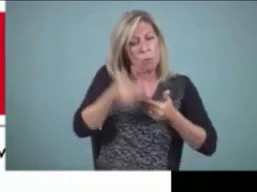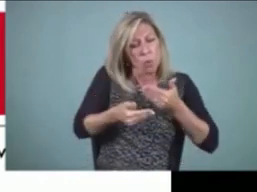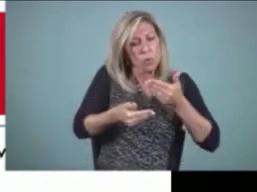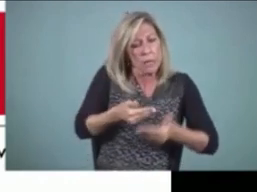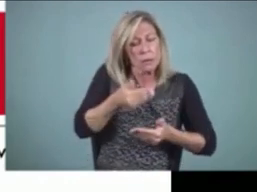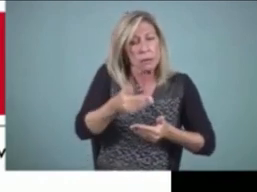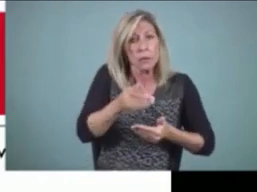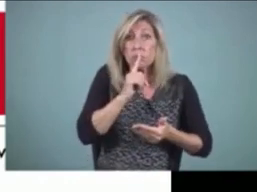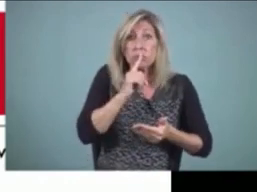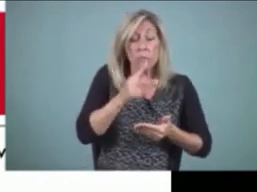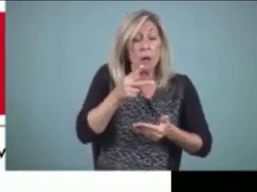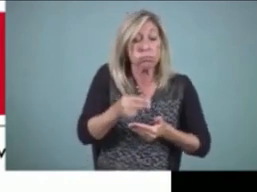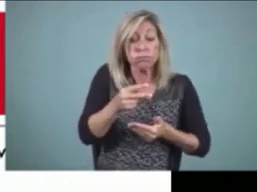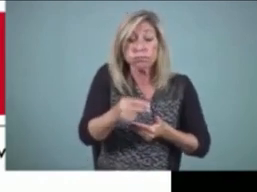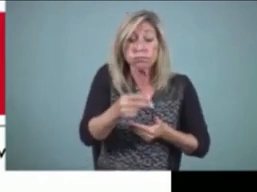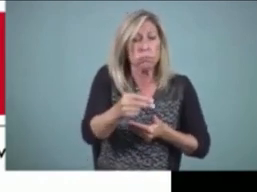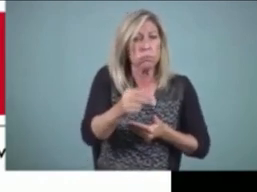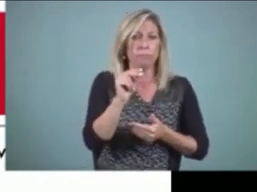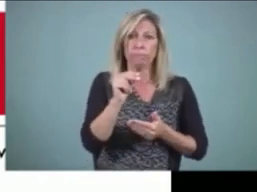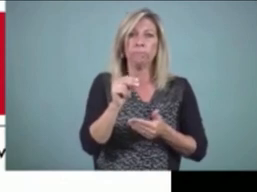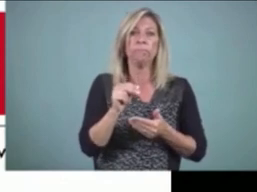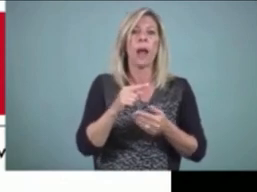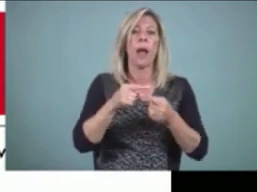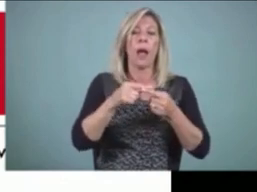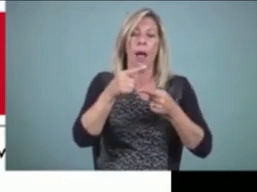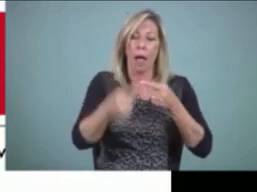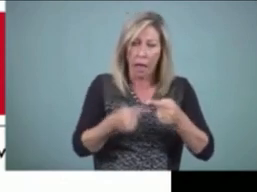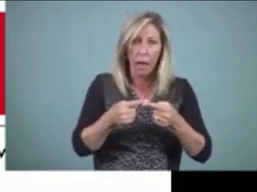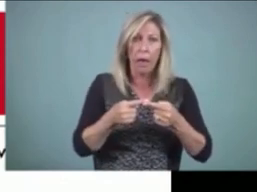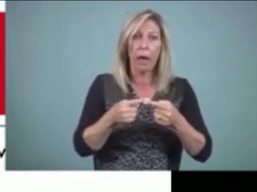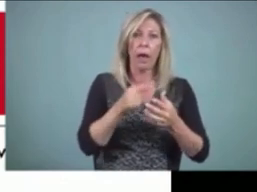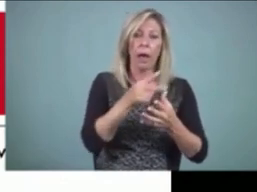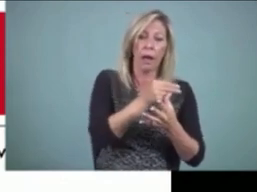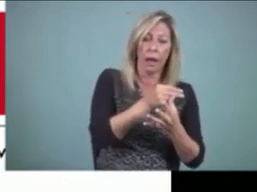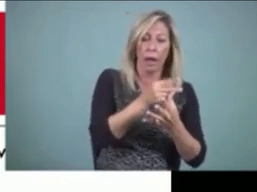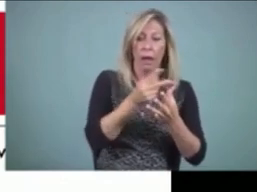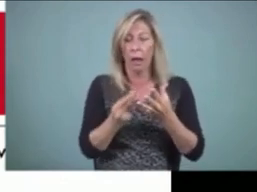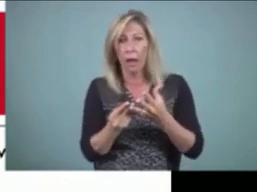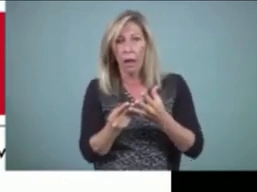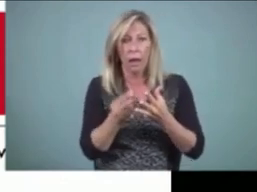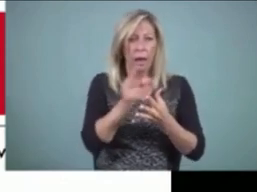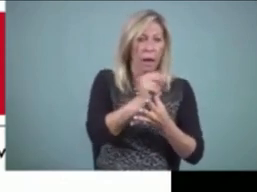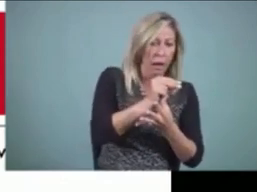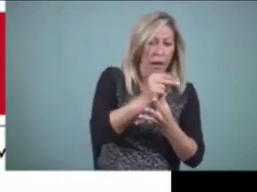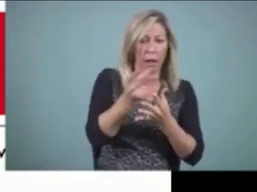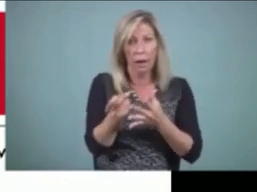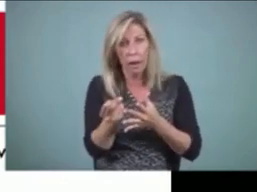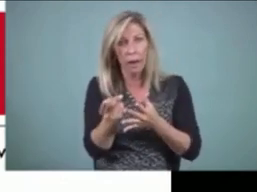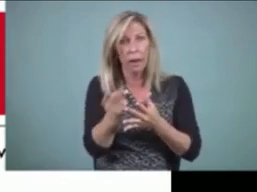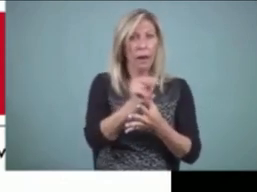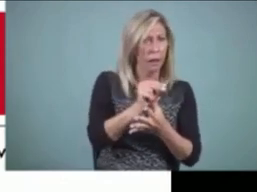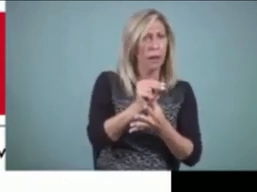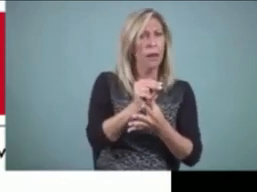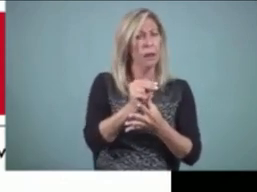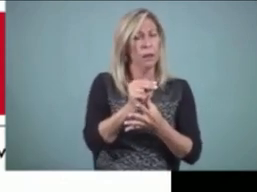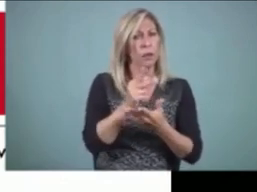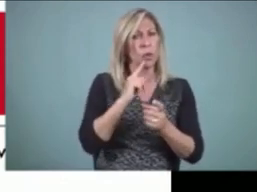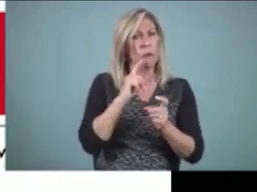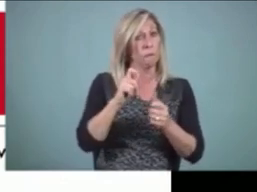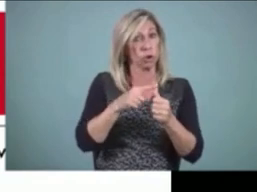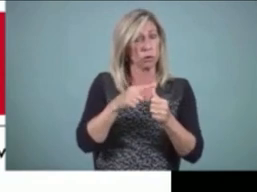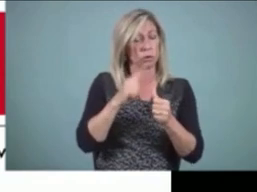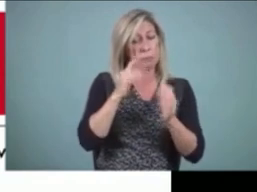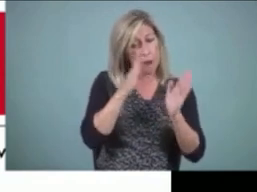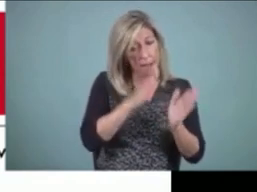It's recursive. It's a loop, and it's one that involves planning, generating the text,